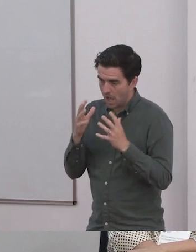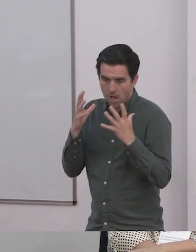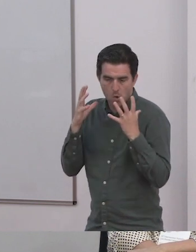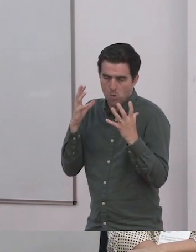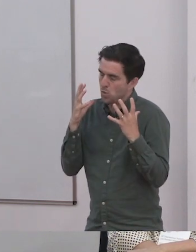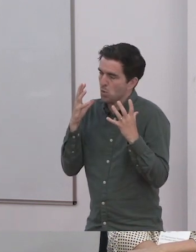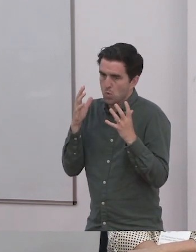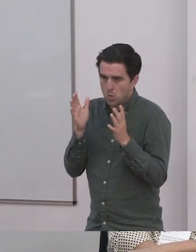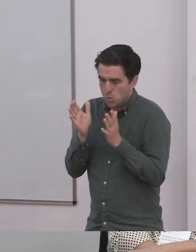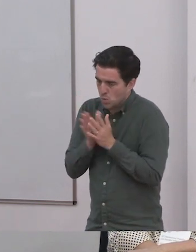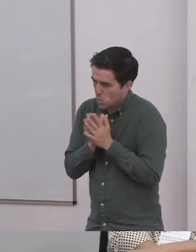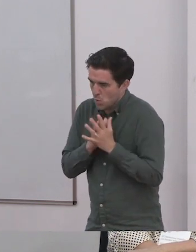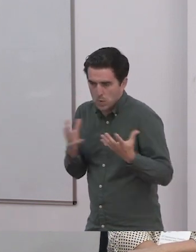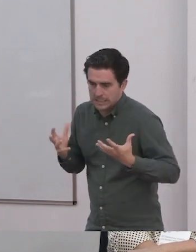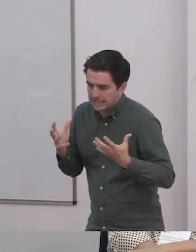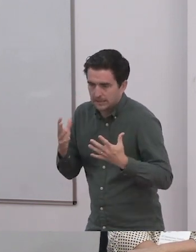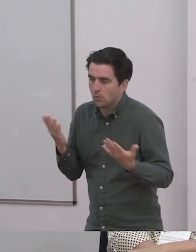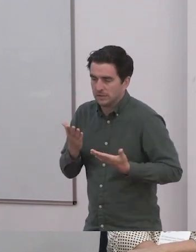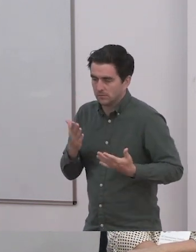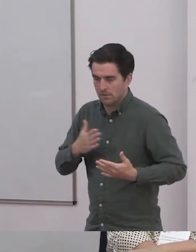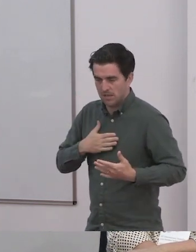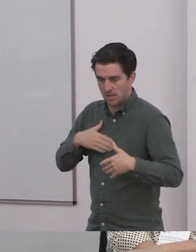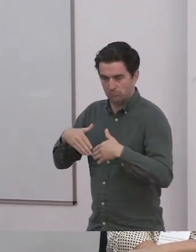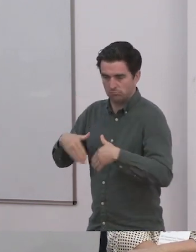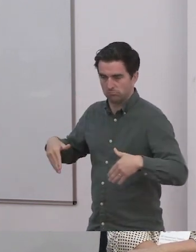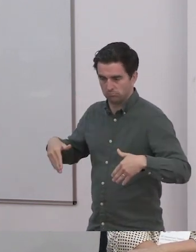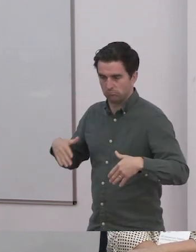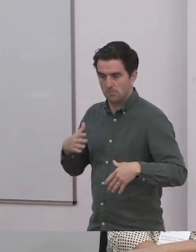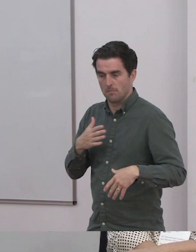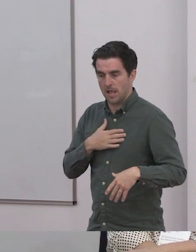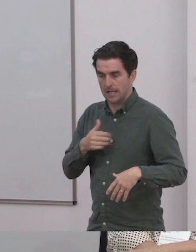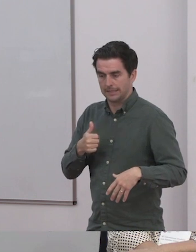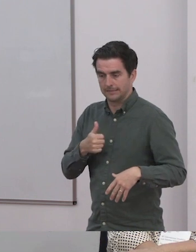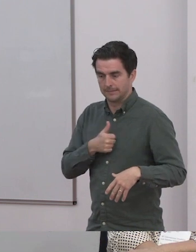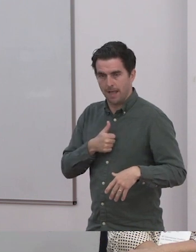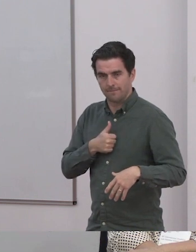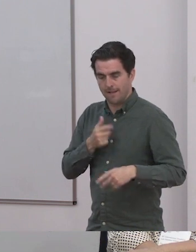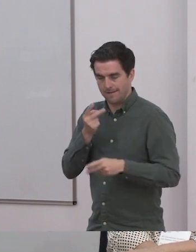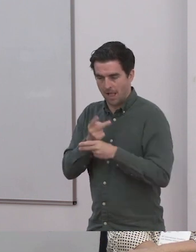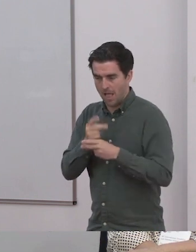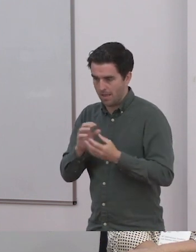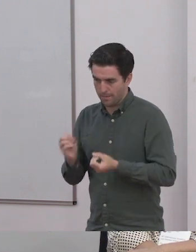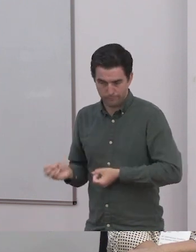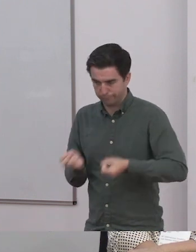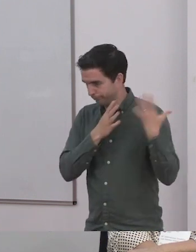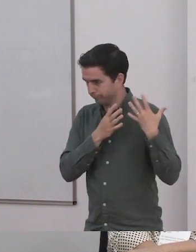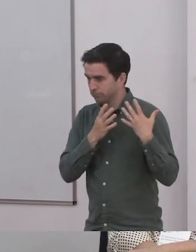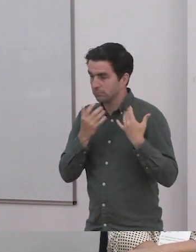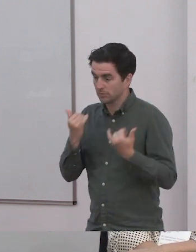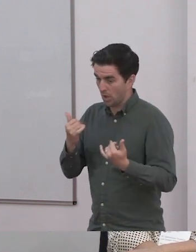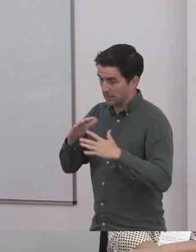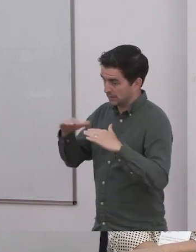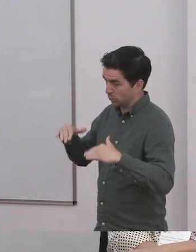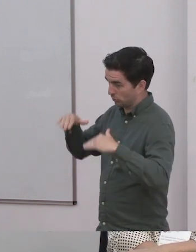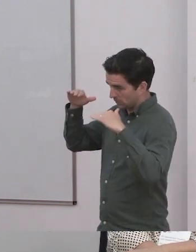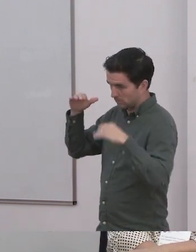children now calling me to task on that. And seeing that in themselves and saying, I know where we got that